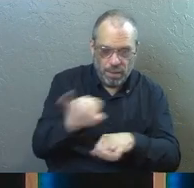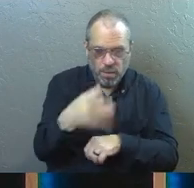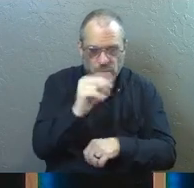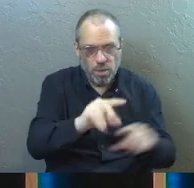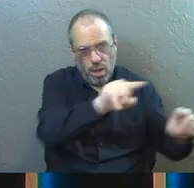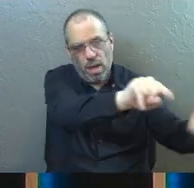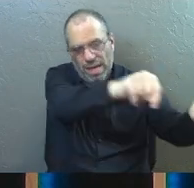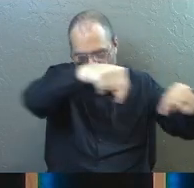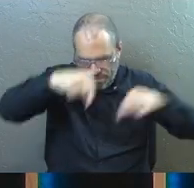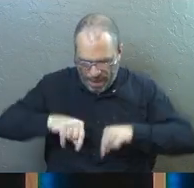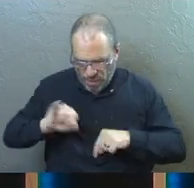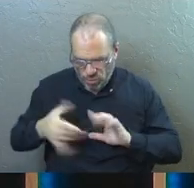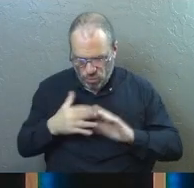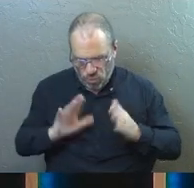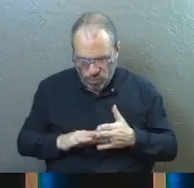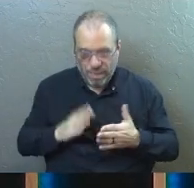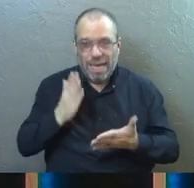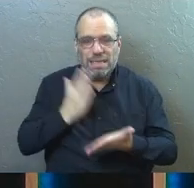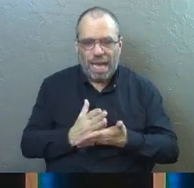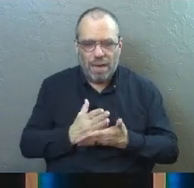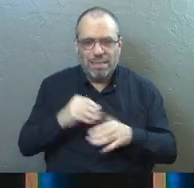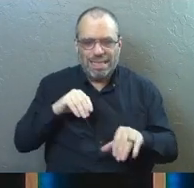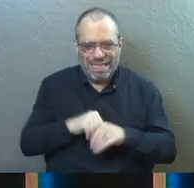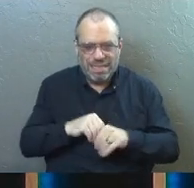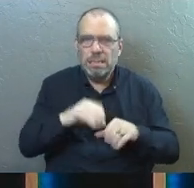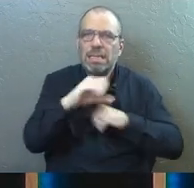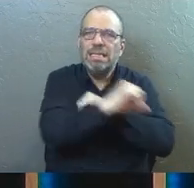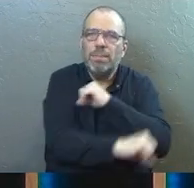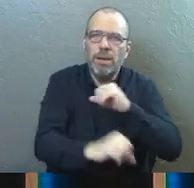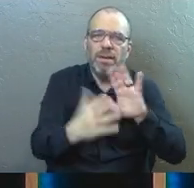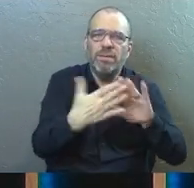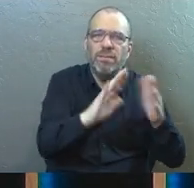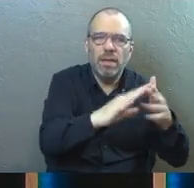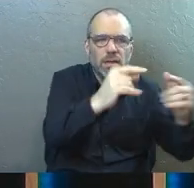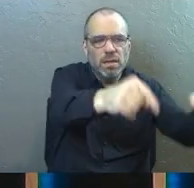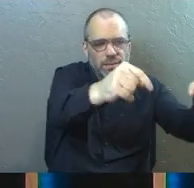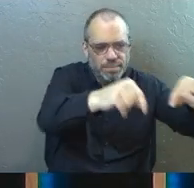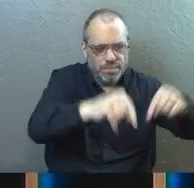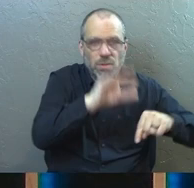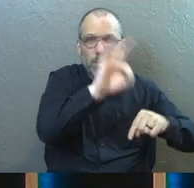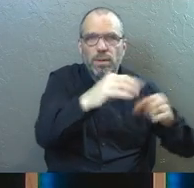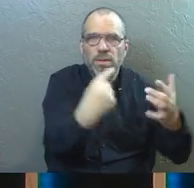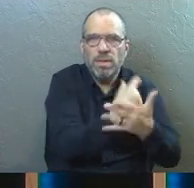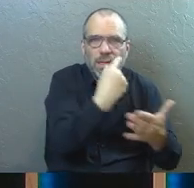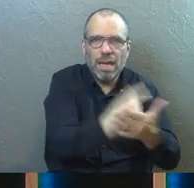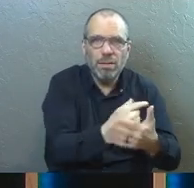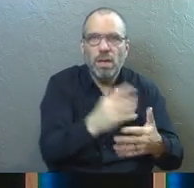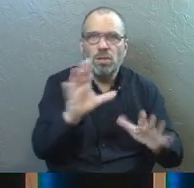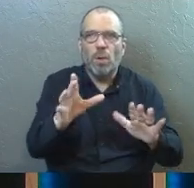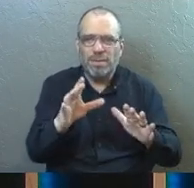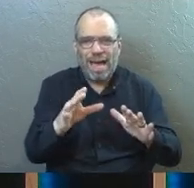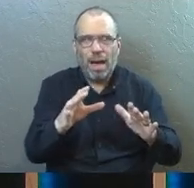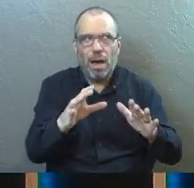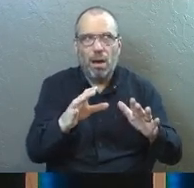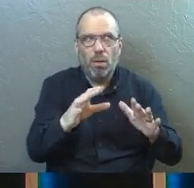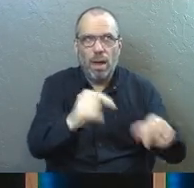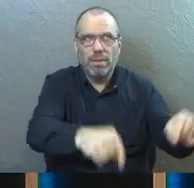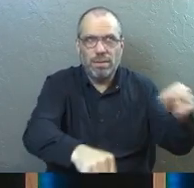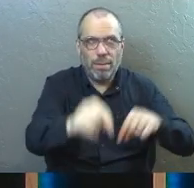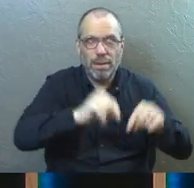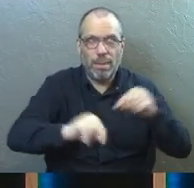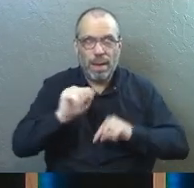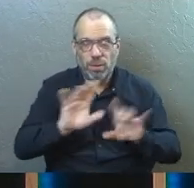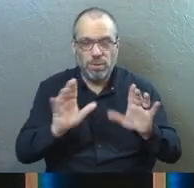John returned to Jerusalem and they stopped in many Samaritan villages along the way to preach the good news. So I'm going to work backwards on